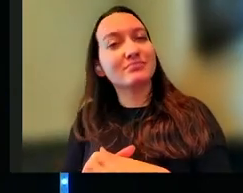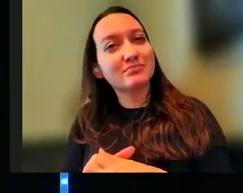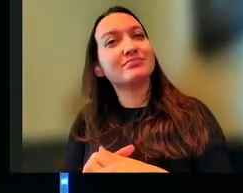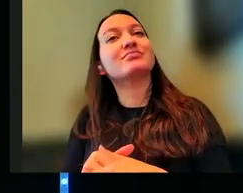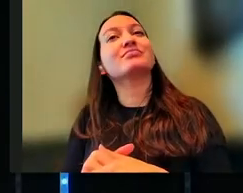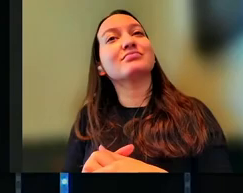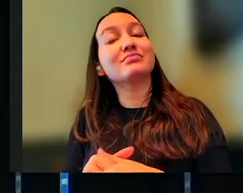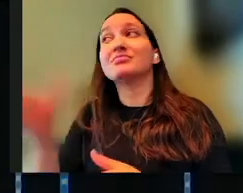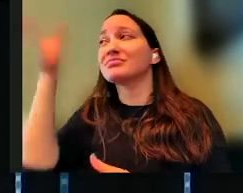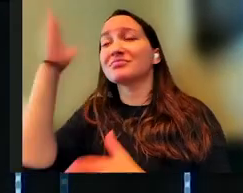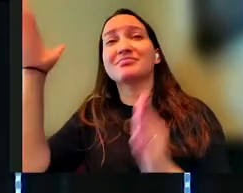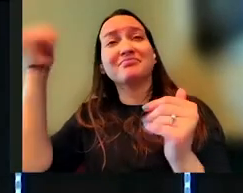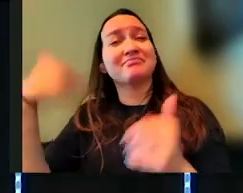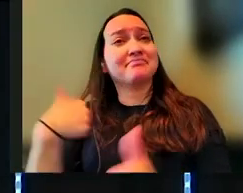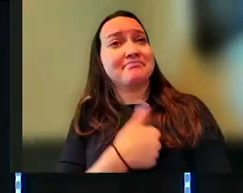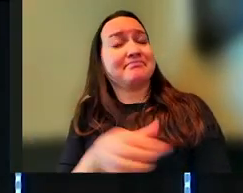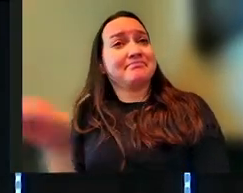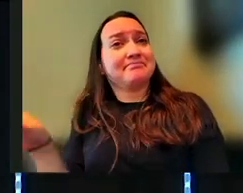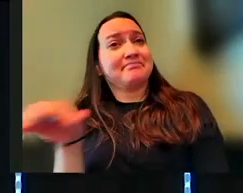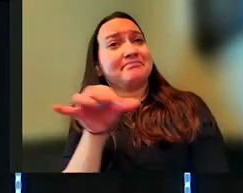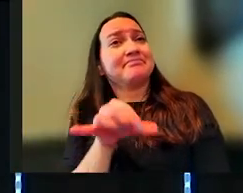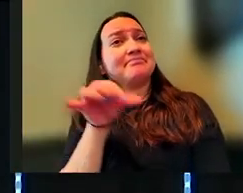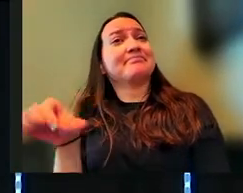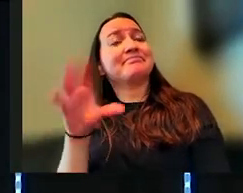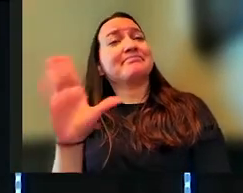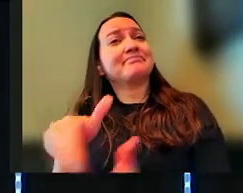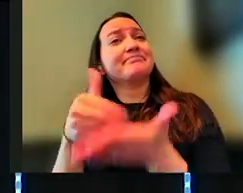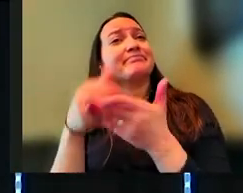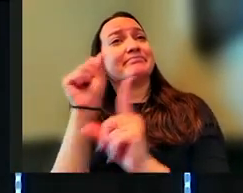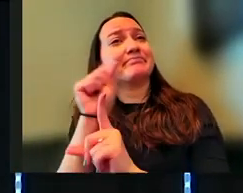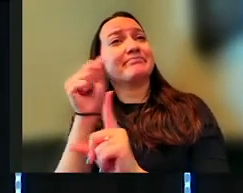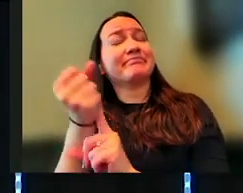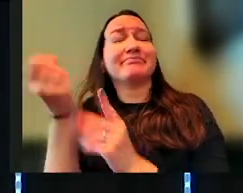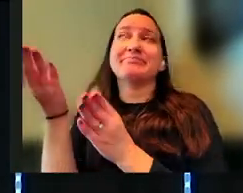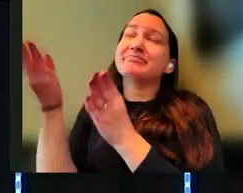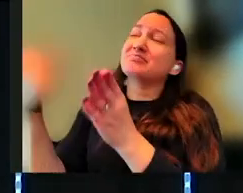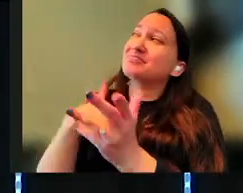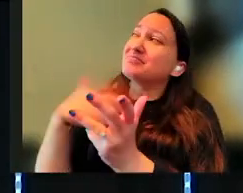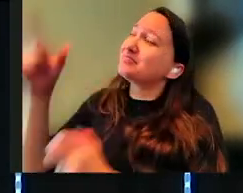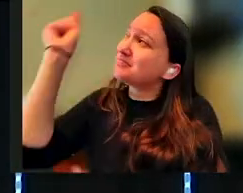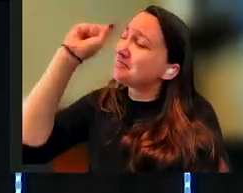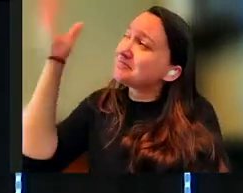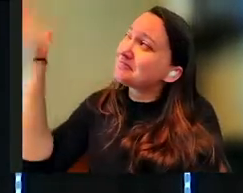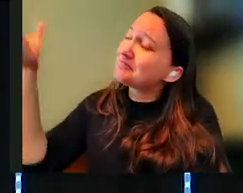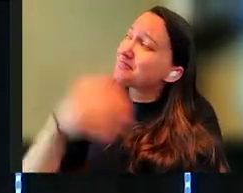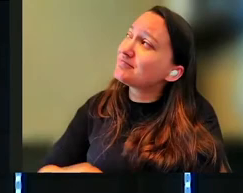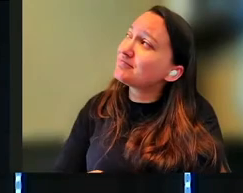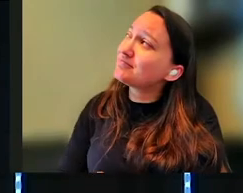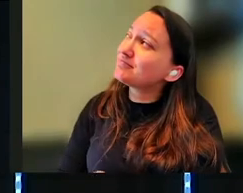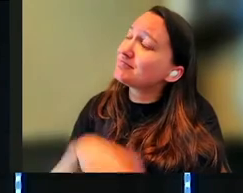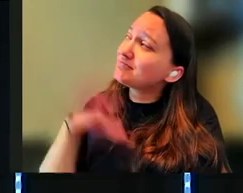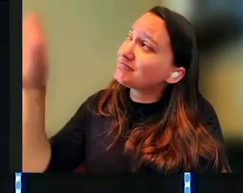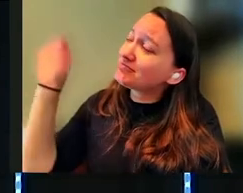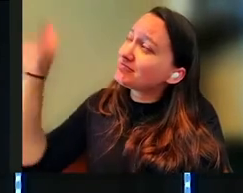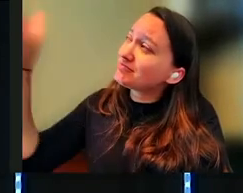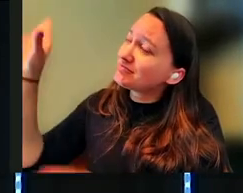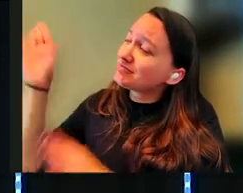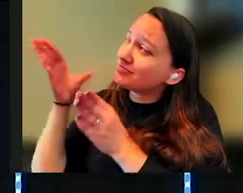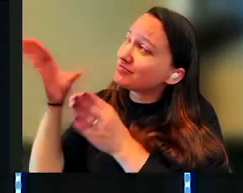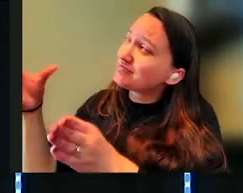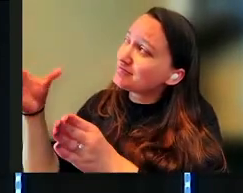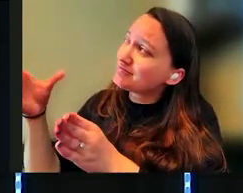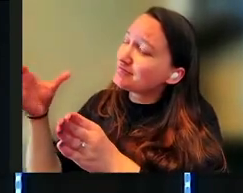And God's hope is that we too, just like Solomon would get to that place, and say, I want wisdom, Lord. I choose your way over my own.